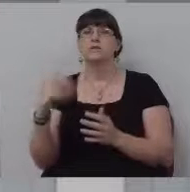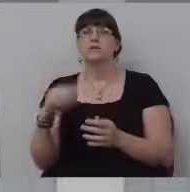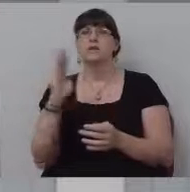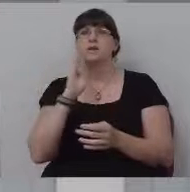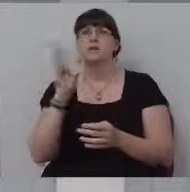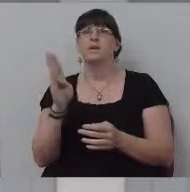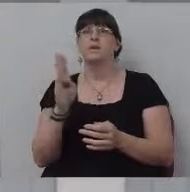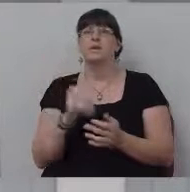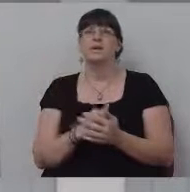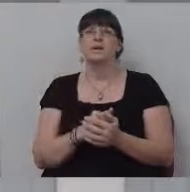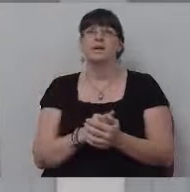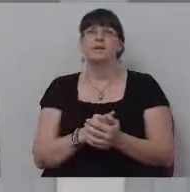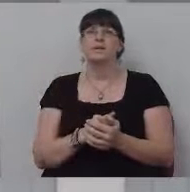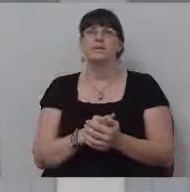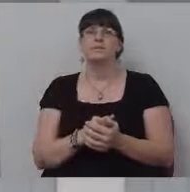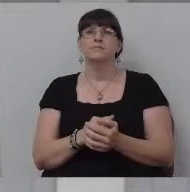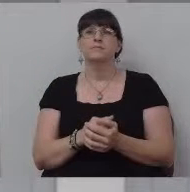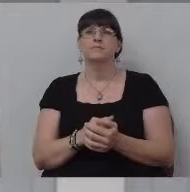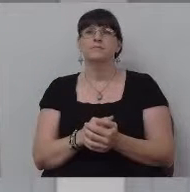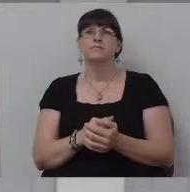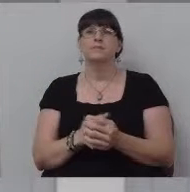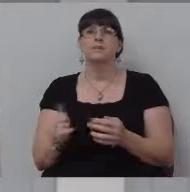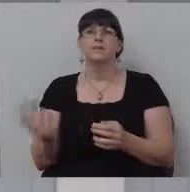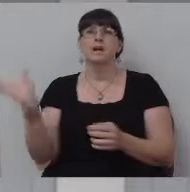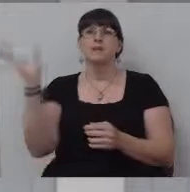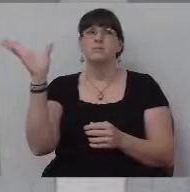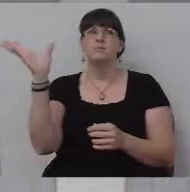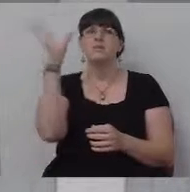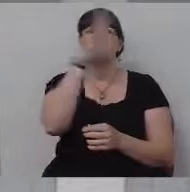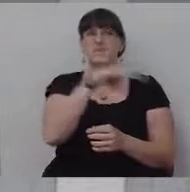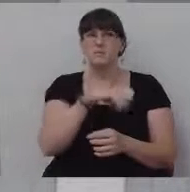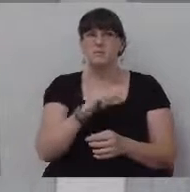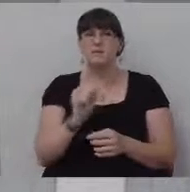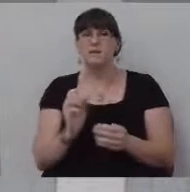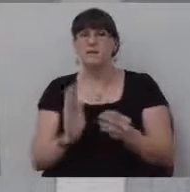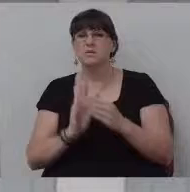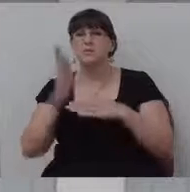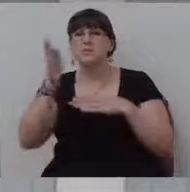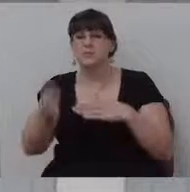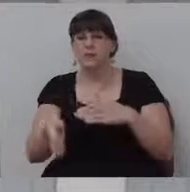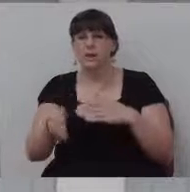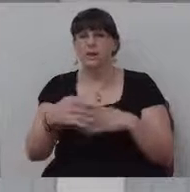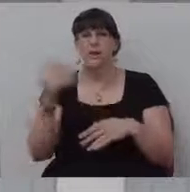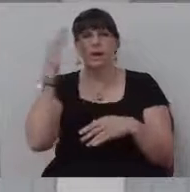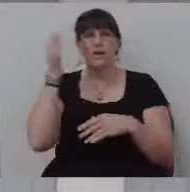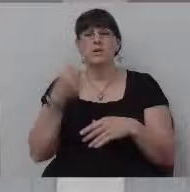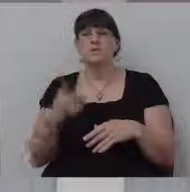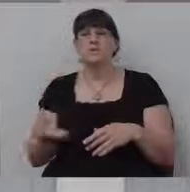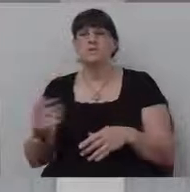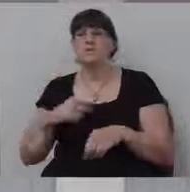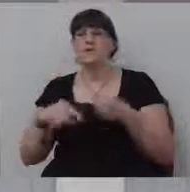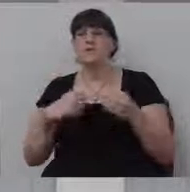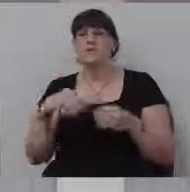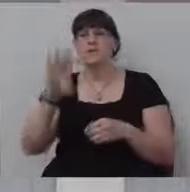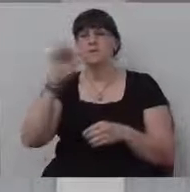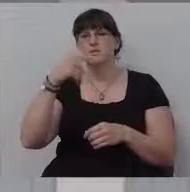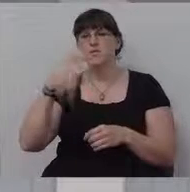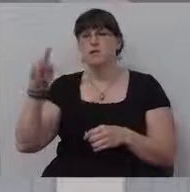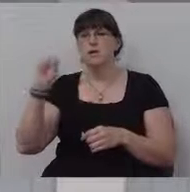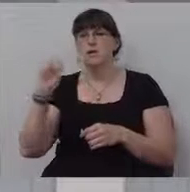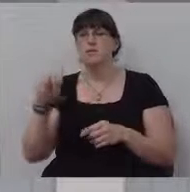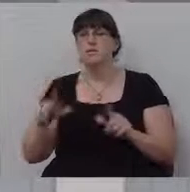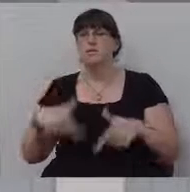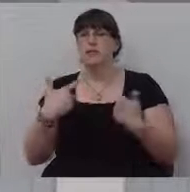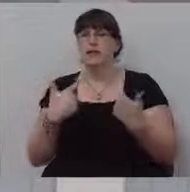I'm going to be, I'm going to skip ahead. I know something about Solomon's life and some of the things that went on. So I'm going to kind of use